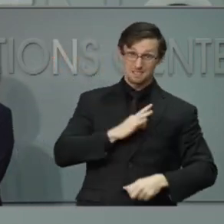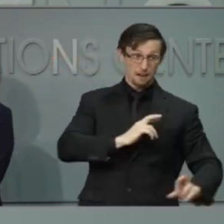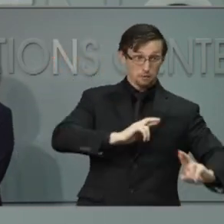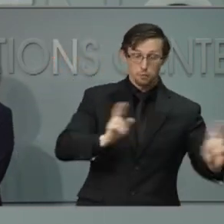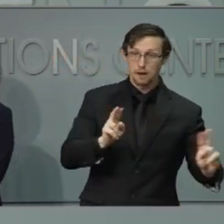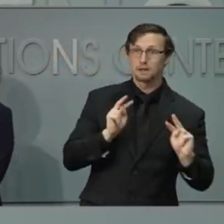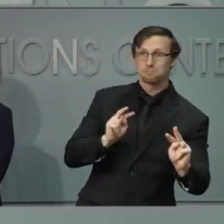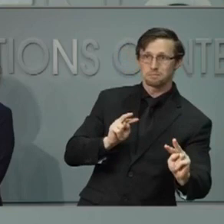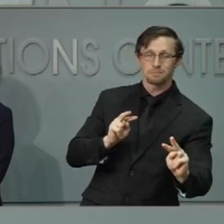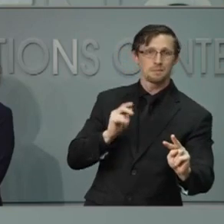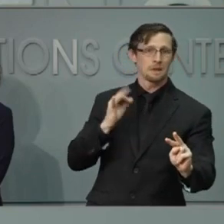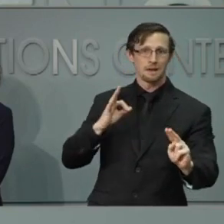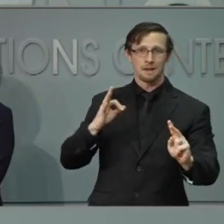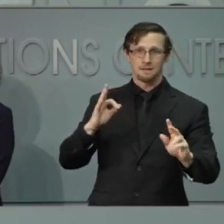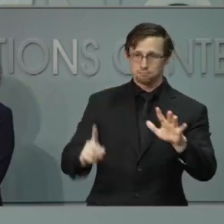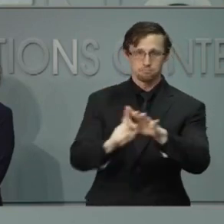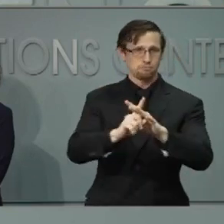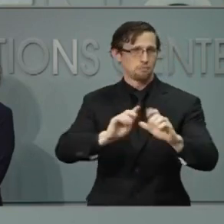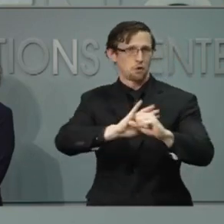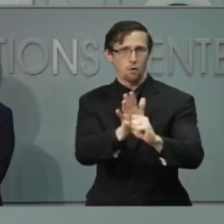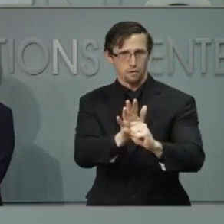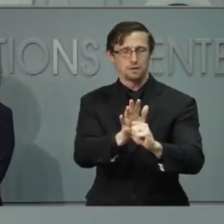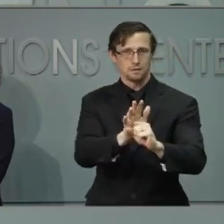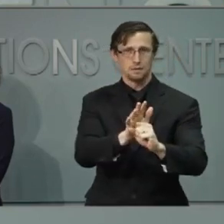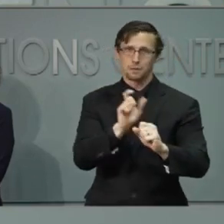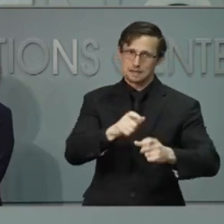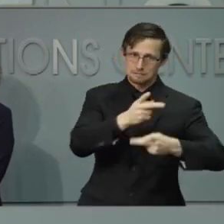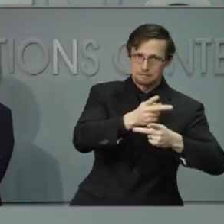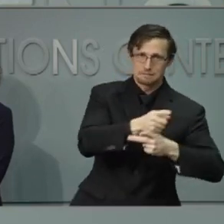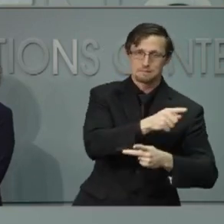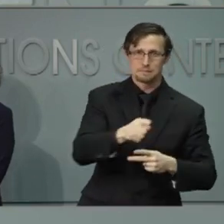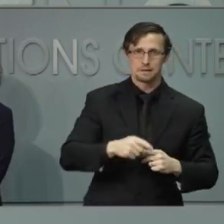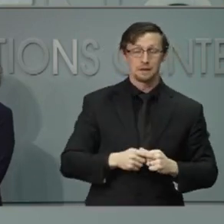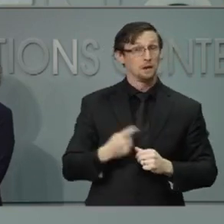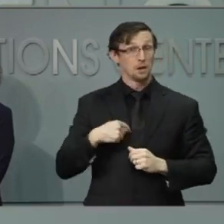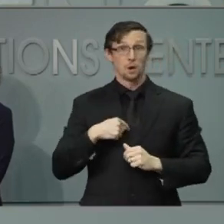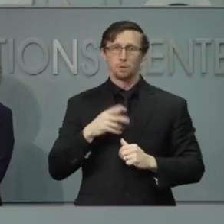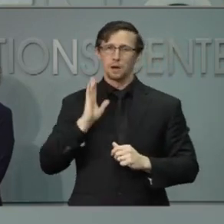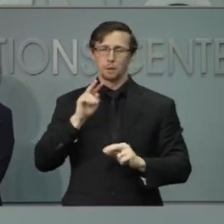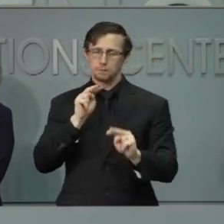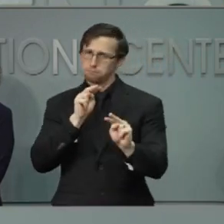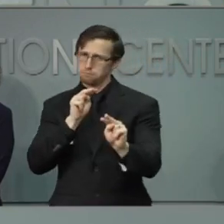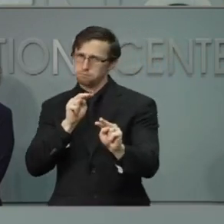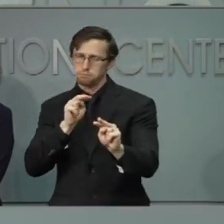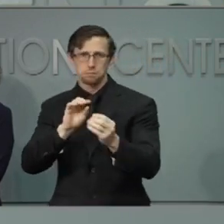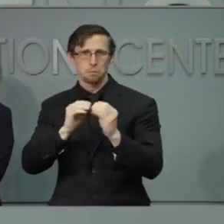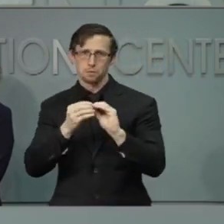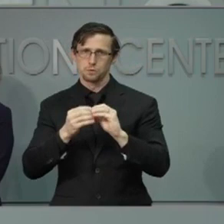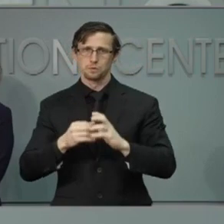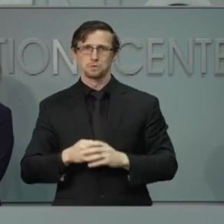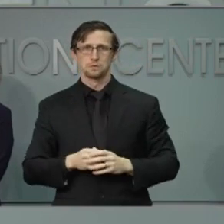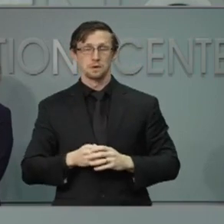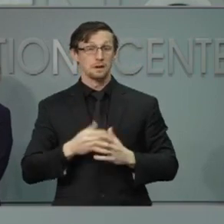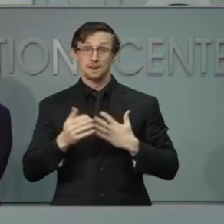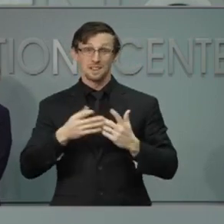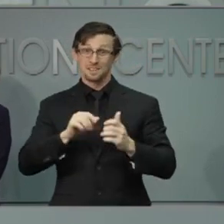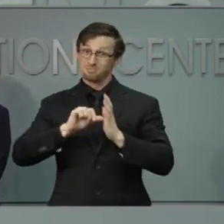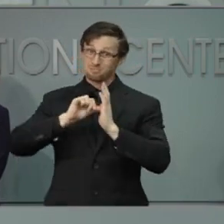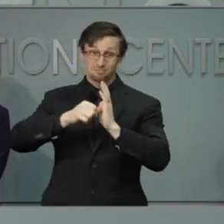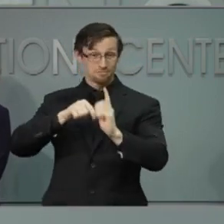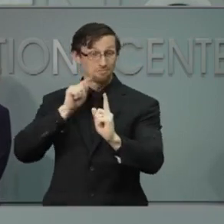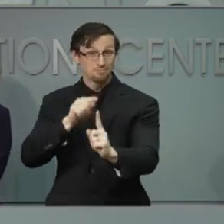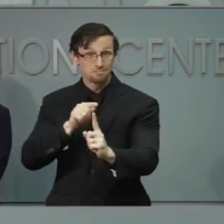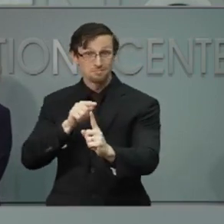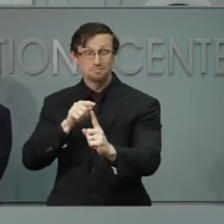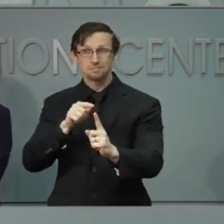care for the folks that come through their doors. It's going to be something we watch incredibly closely, but I think the bottom line is we need to work